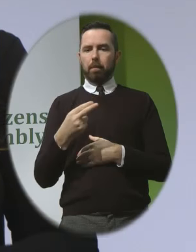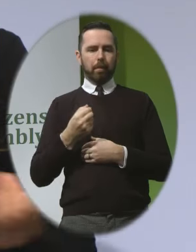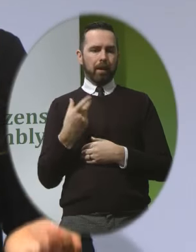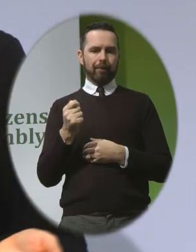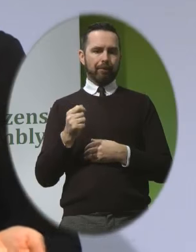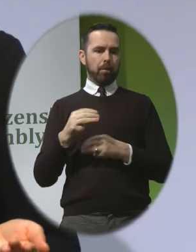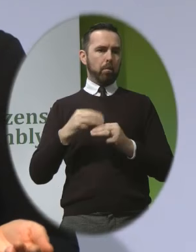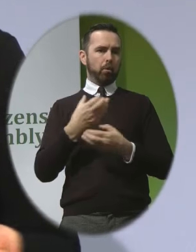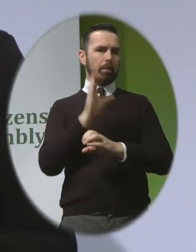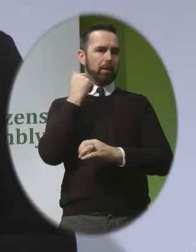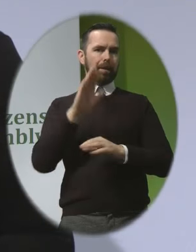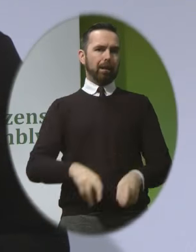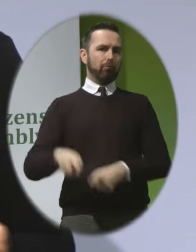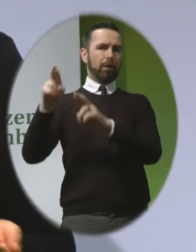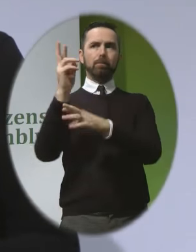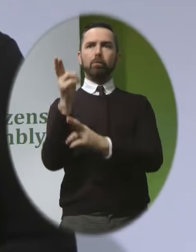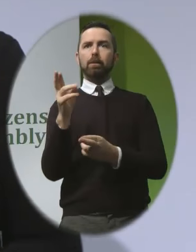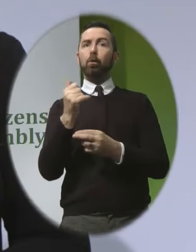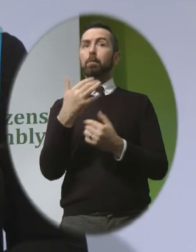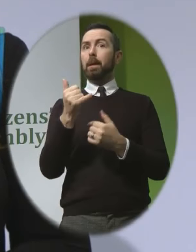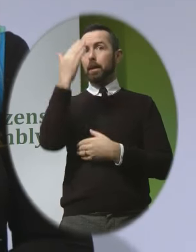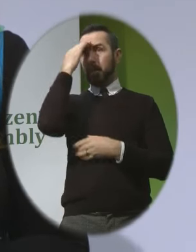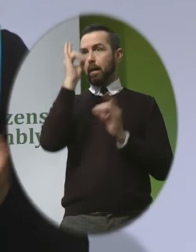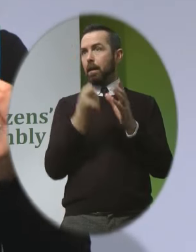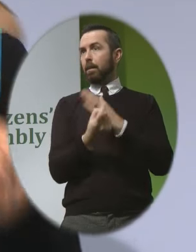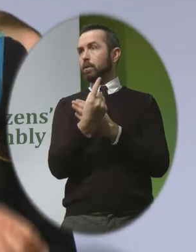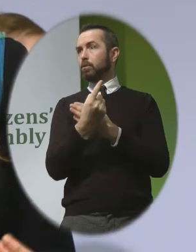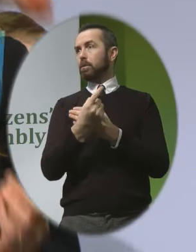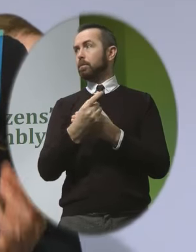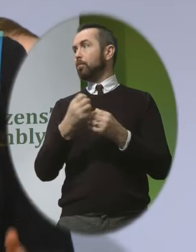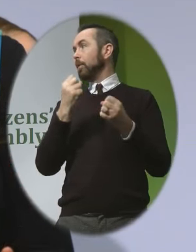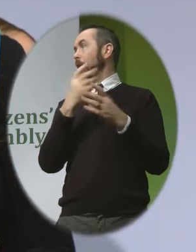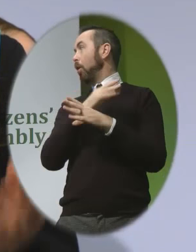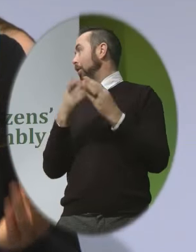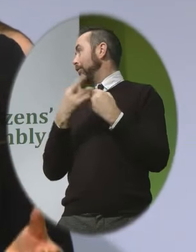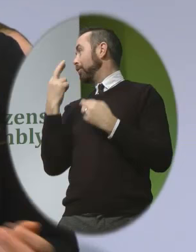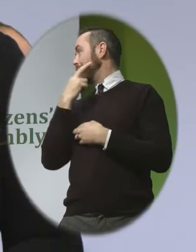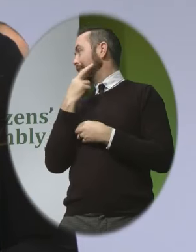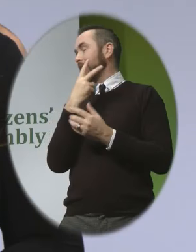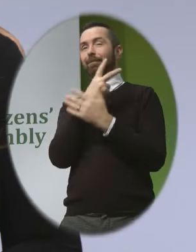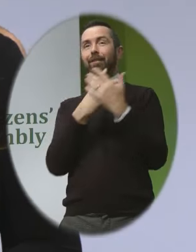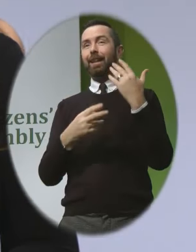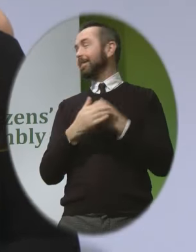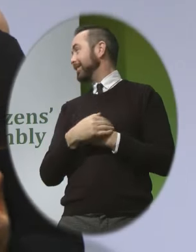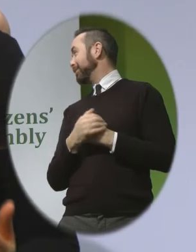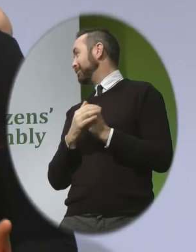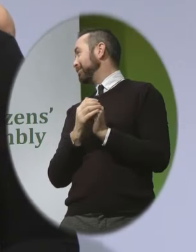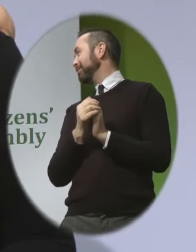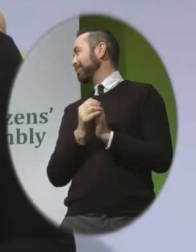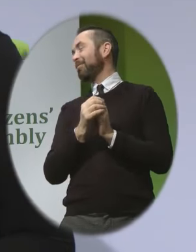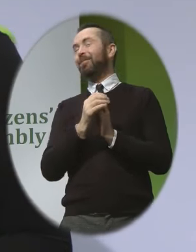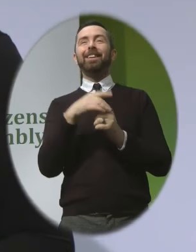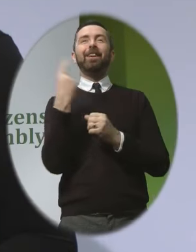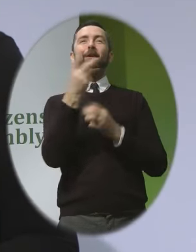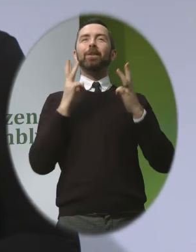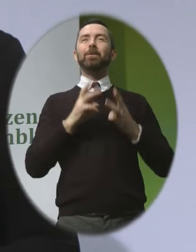or maybe she had previous postnatal mental health issues all of these reasons are valid only the